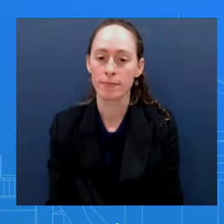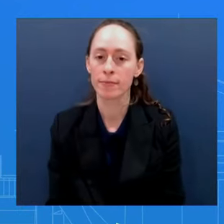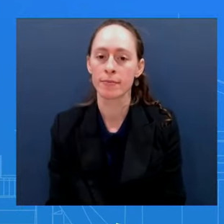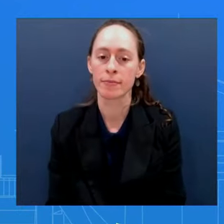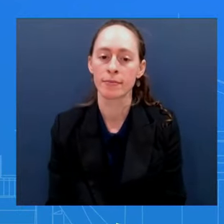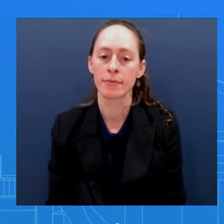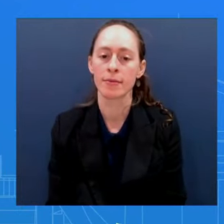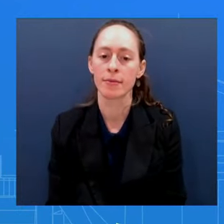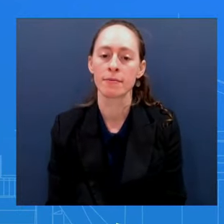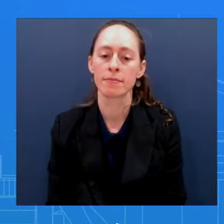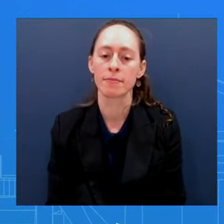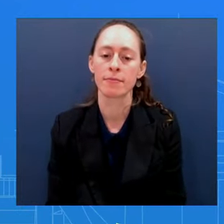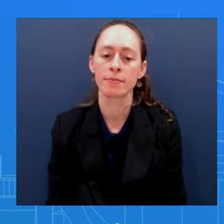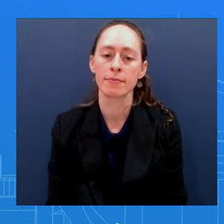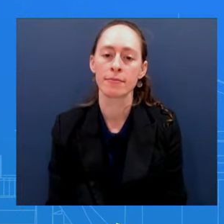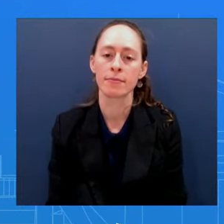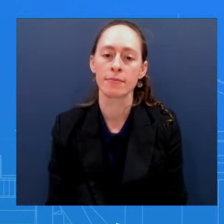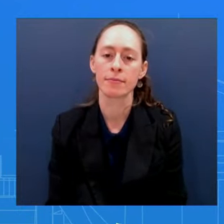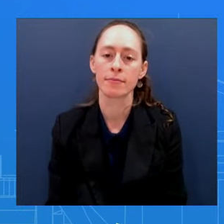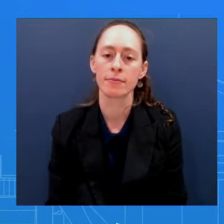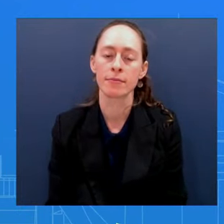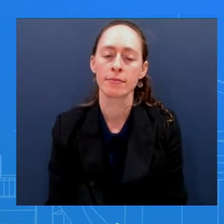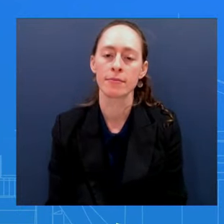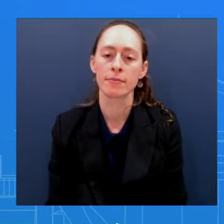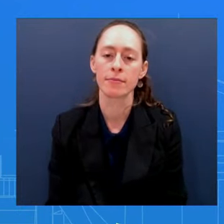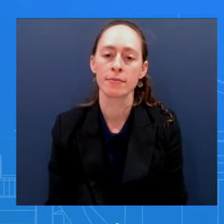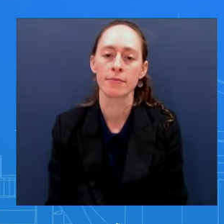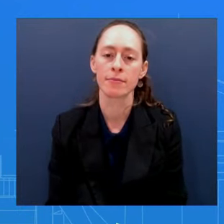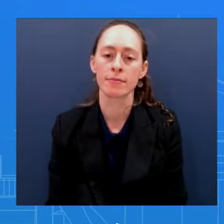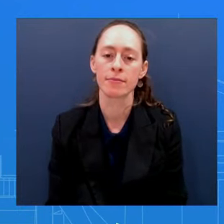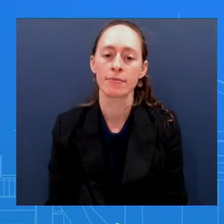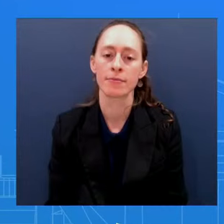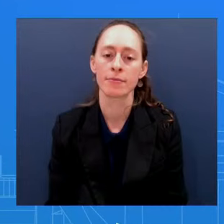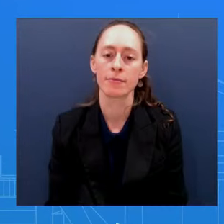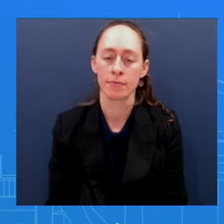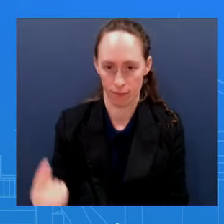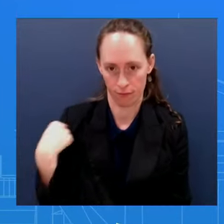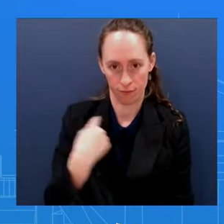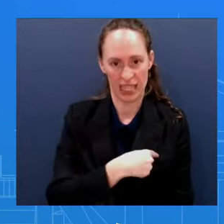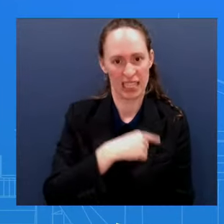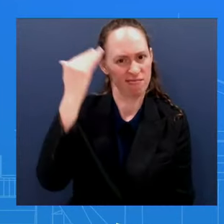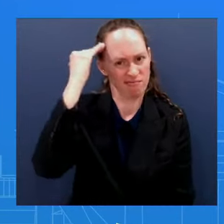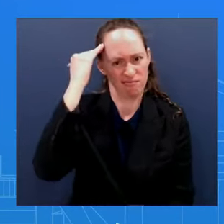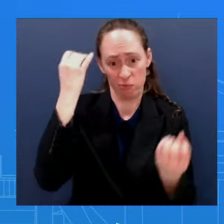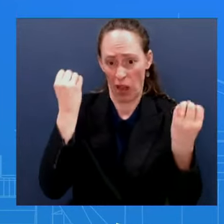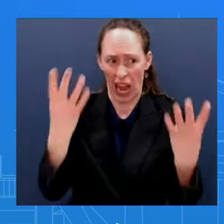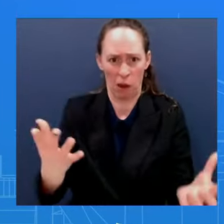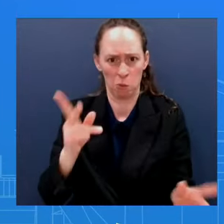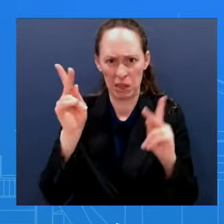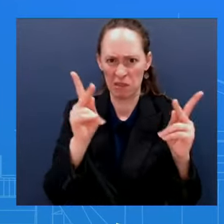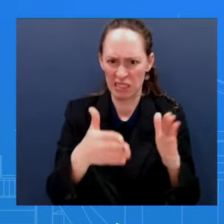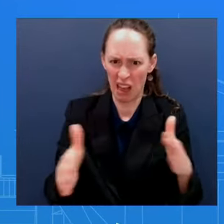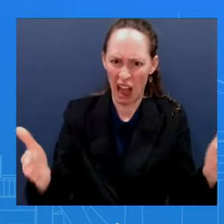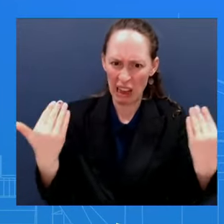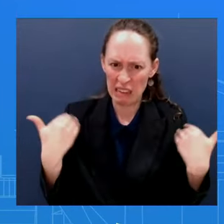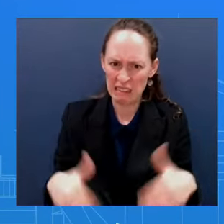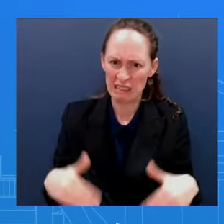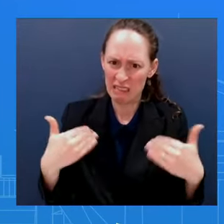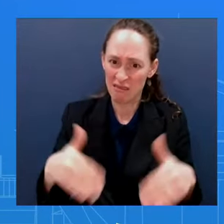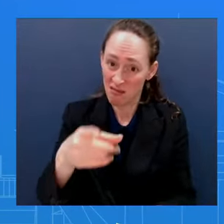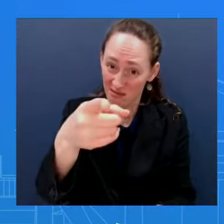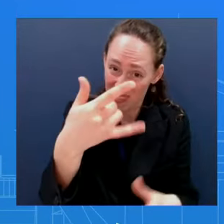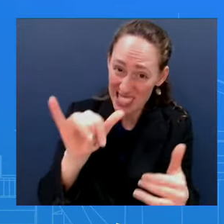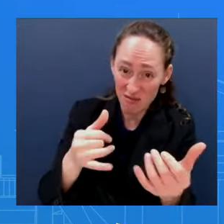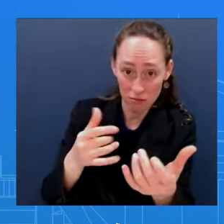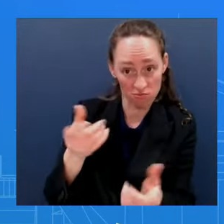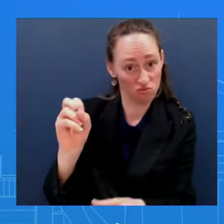civilian casualties Whereas a mass operation is not okay? Like, just in terms of U.S. support? Well, with the caveat that this is a sovereign nation we're